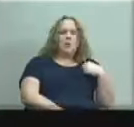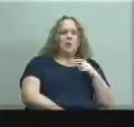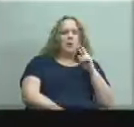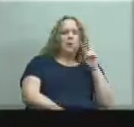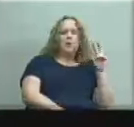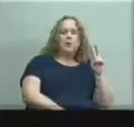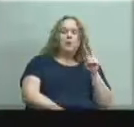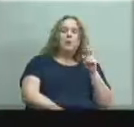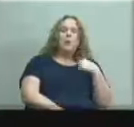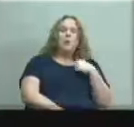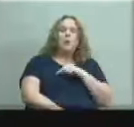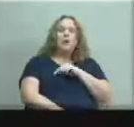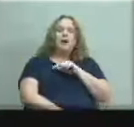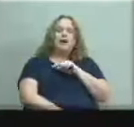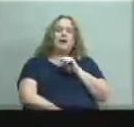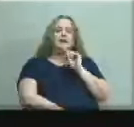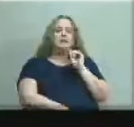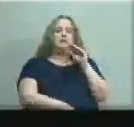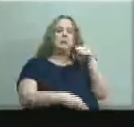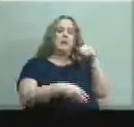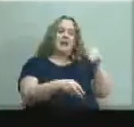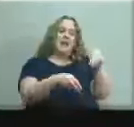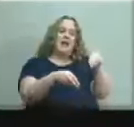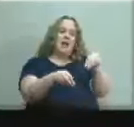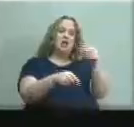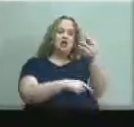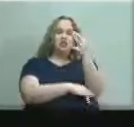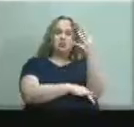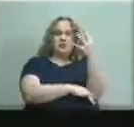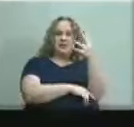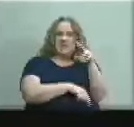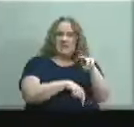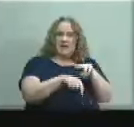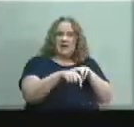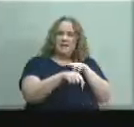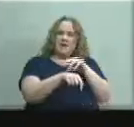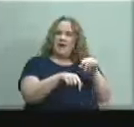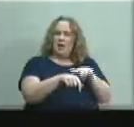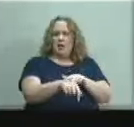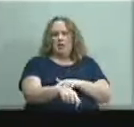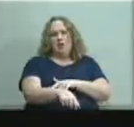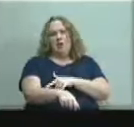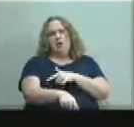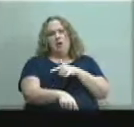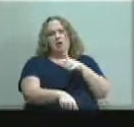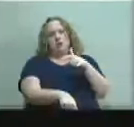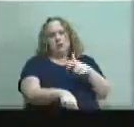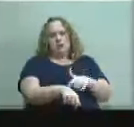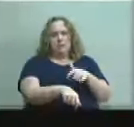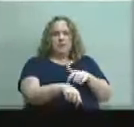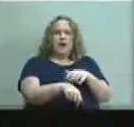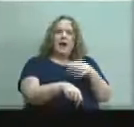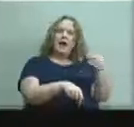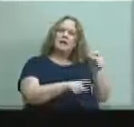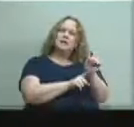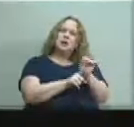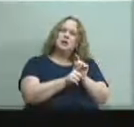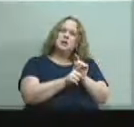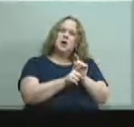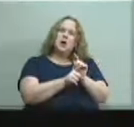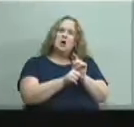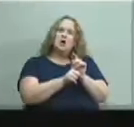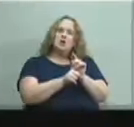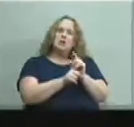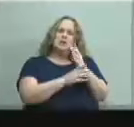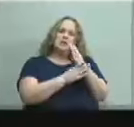we can put in these these trees that are native to louisville and also long lasting trees perhaps removing some of the smaller shrub trees